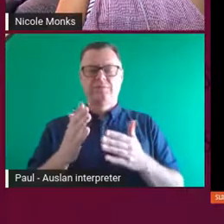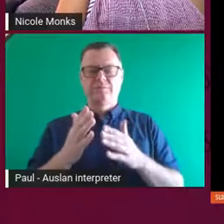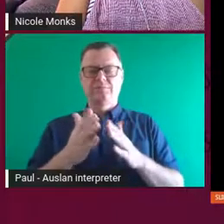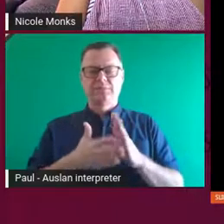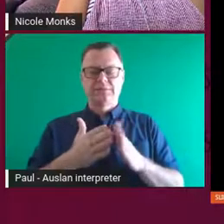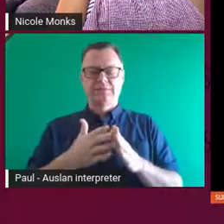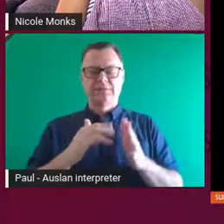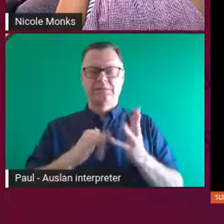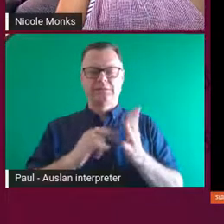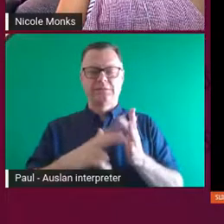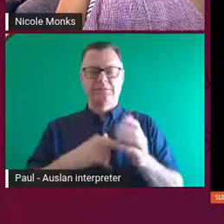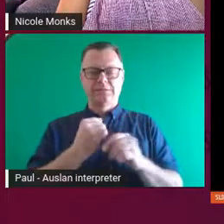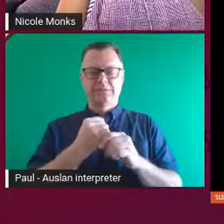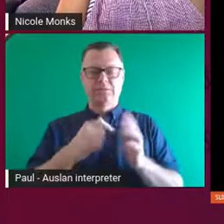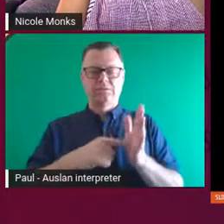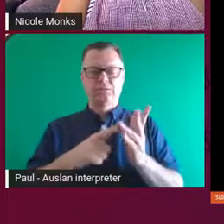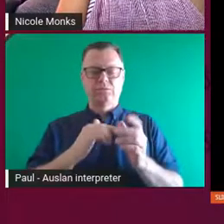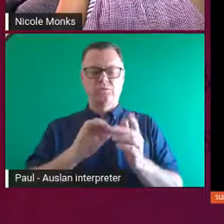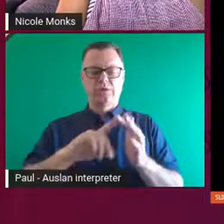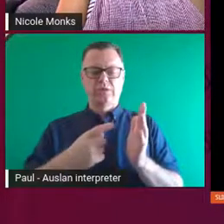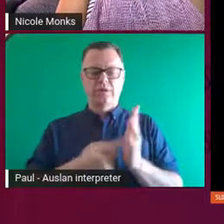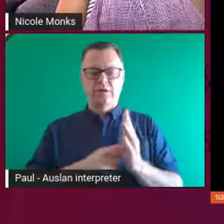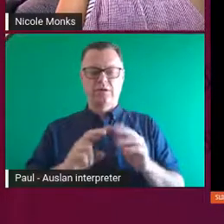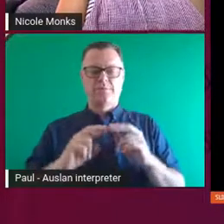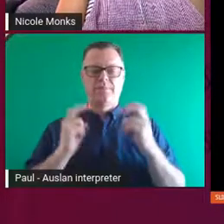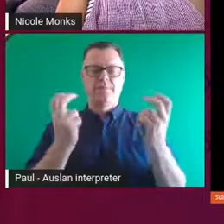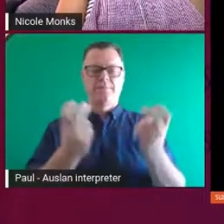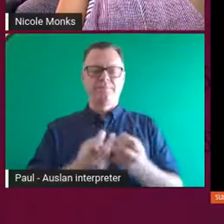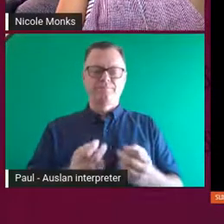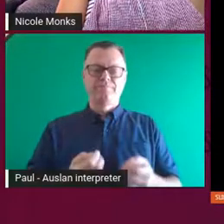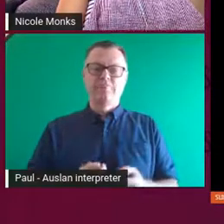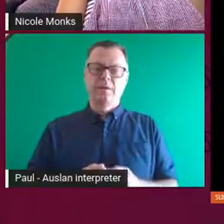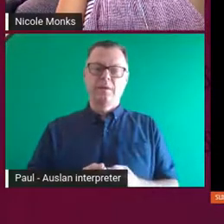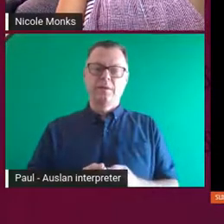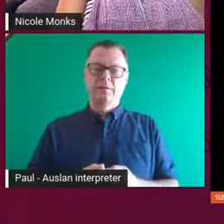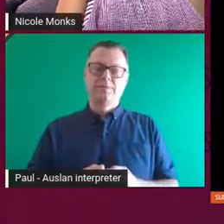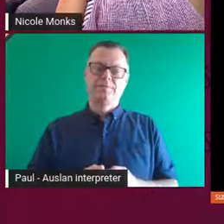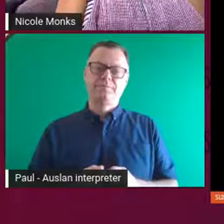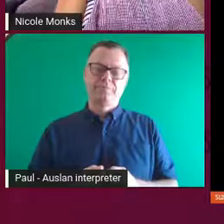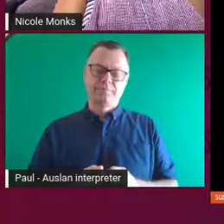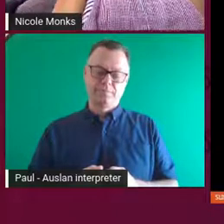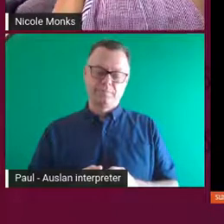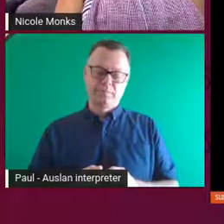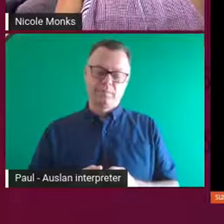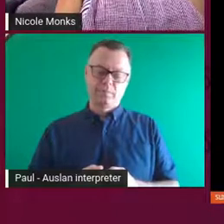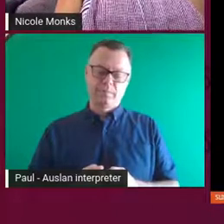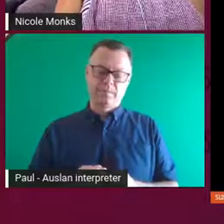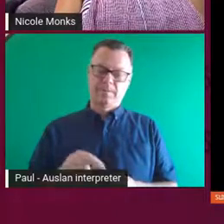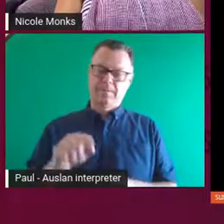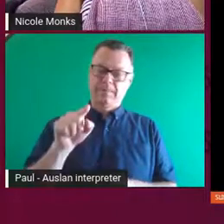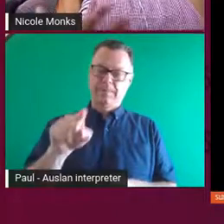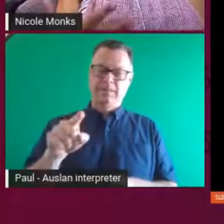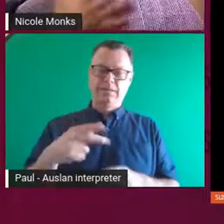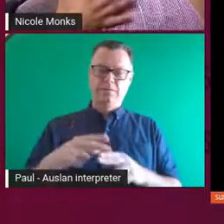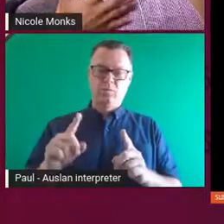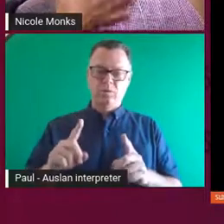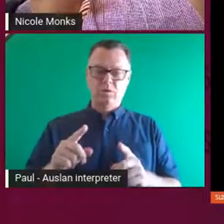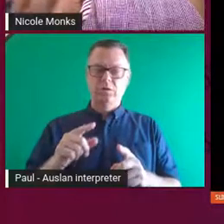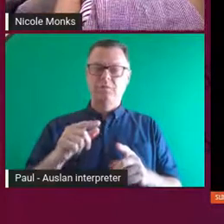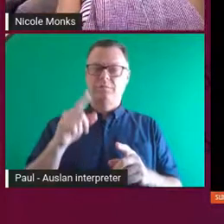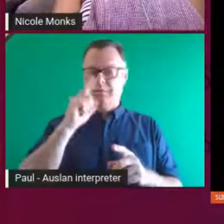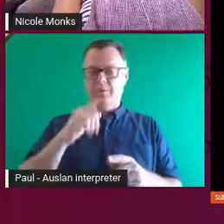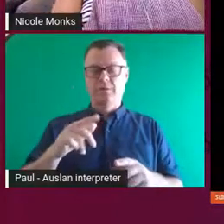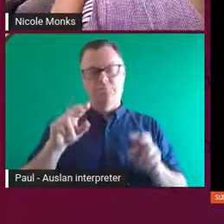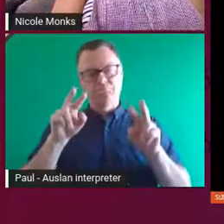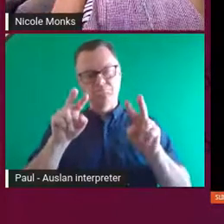never to be just sort of looked at. Part of these works were that you felt something